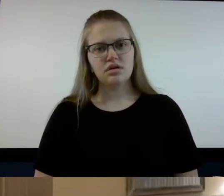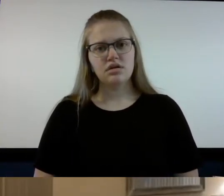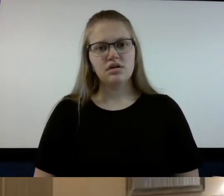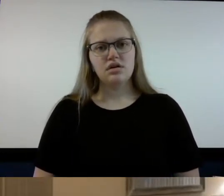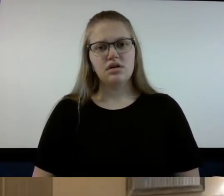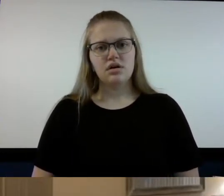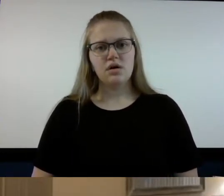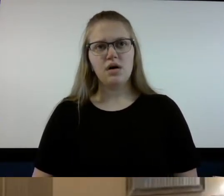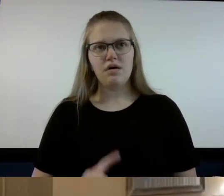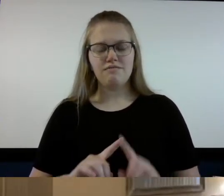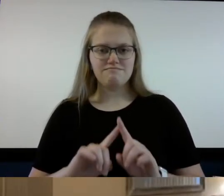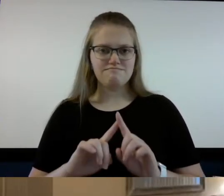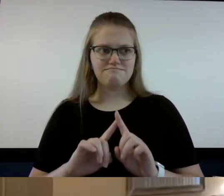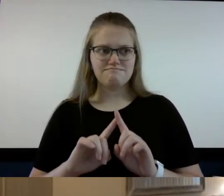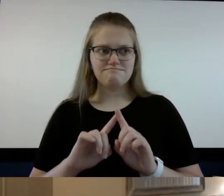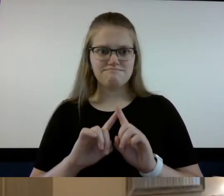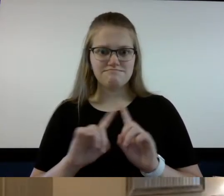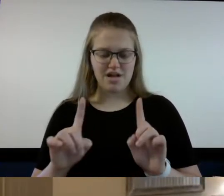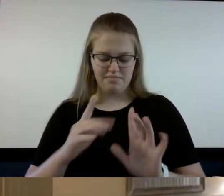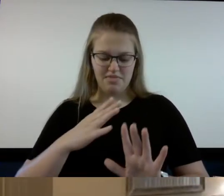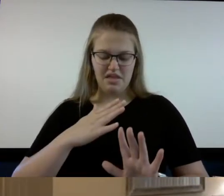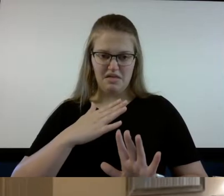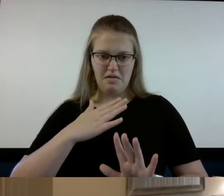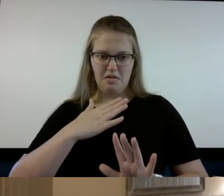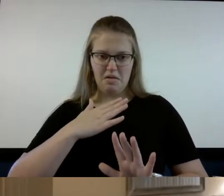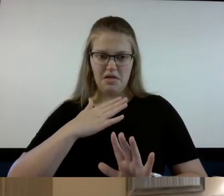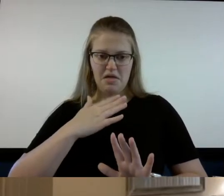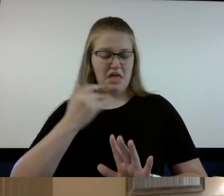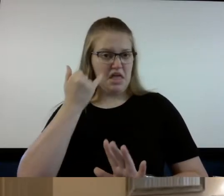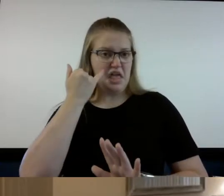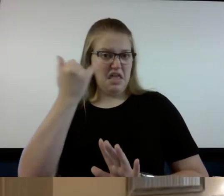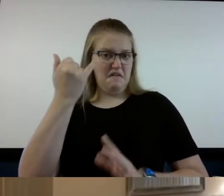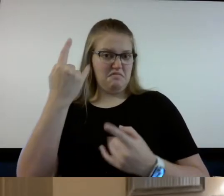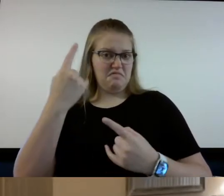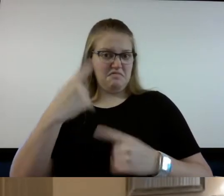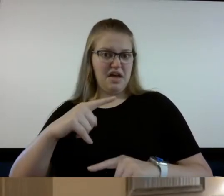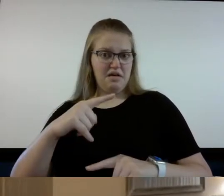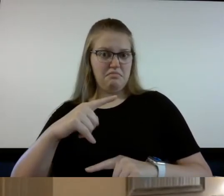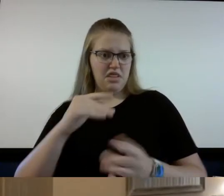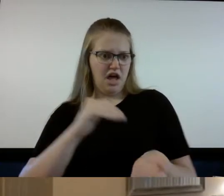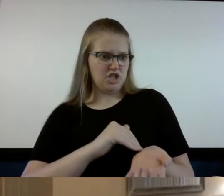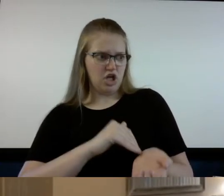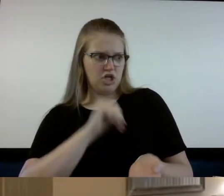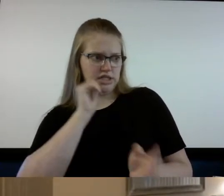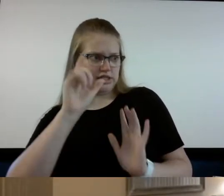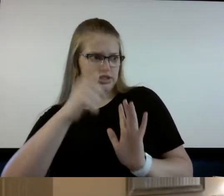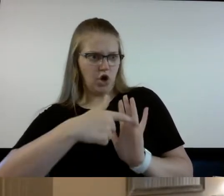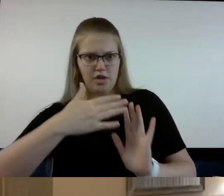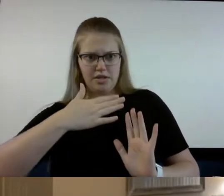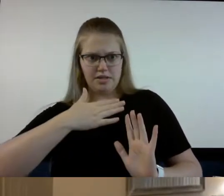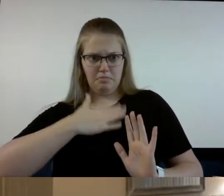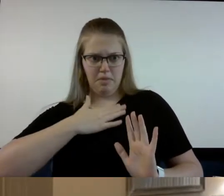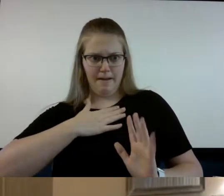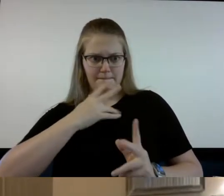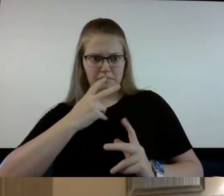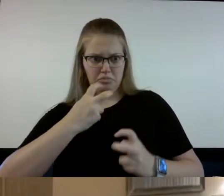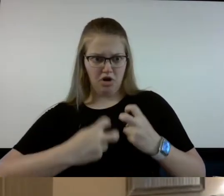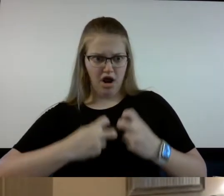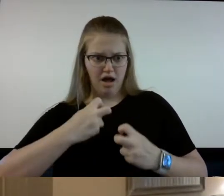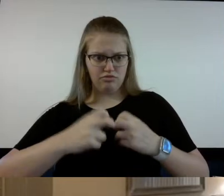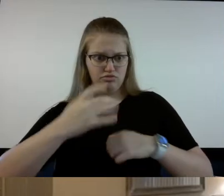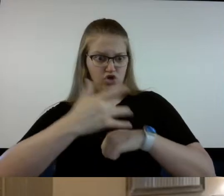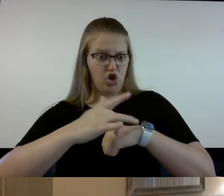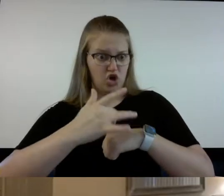but if my condition hadn't been caught early my wife was diligently